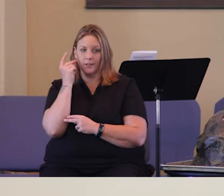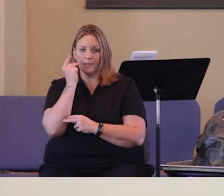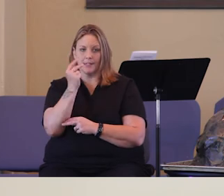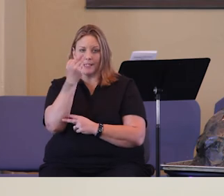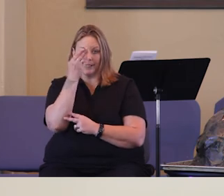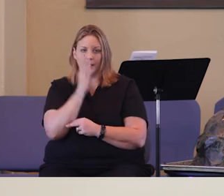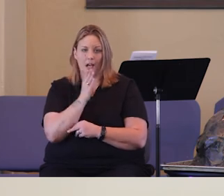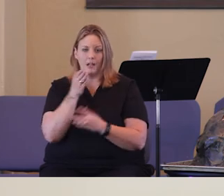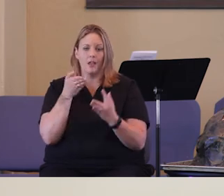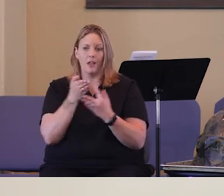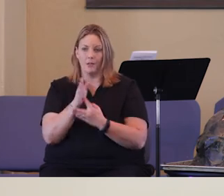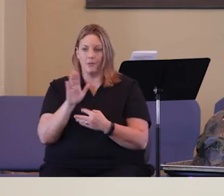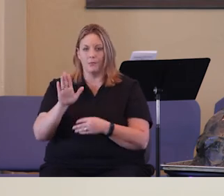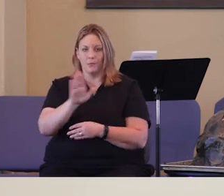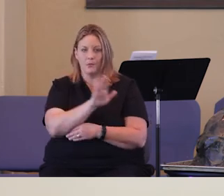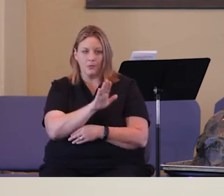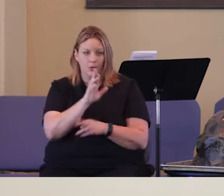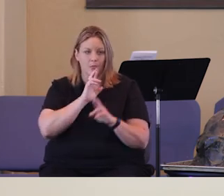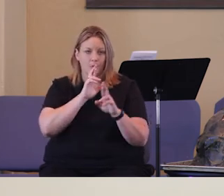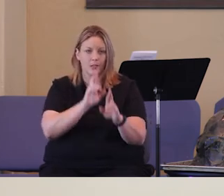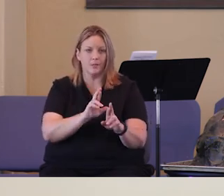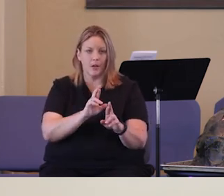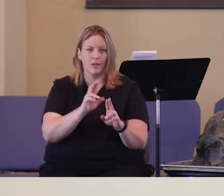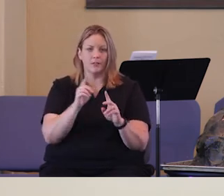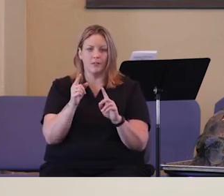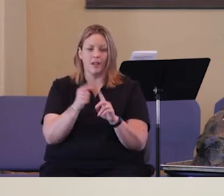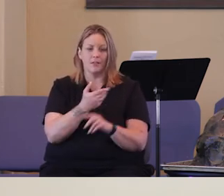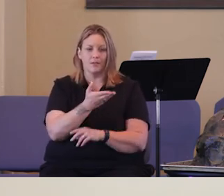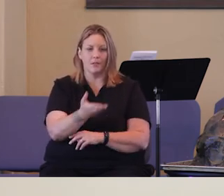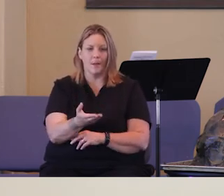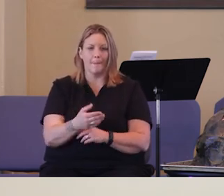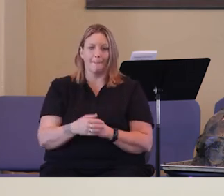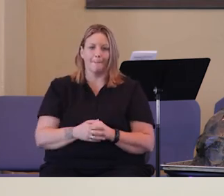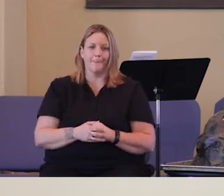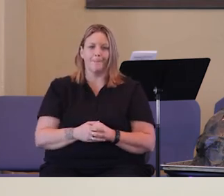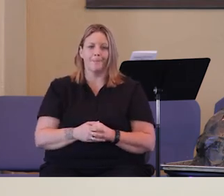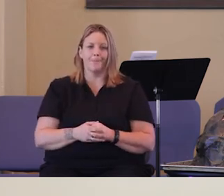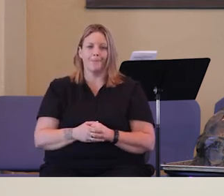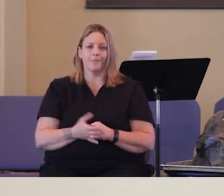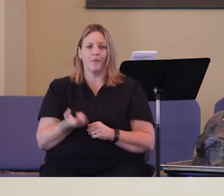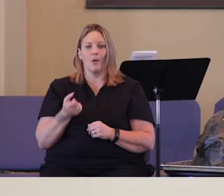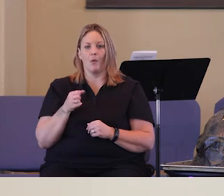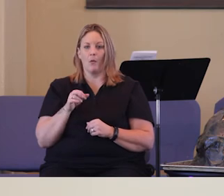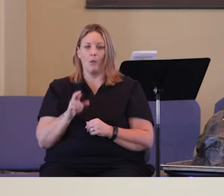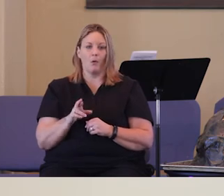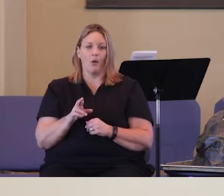So are people going to see God through your response to them?